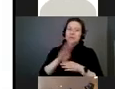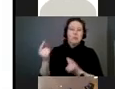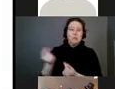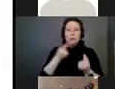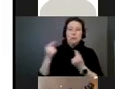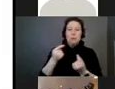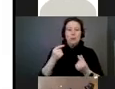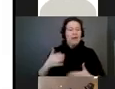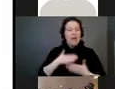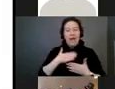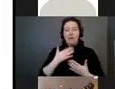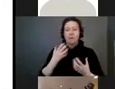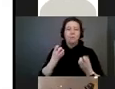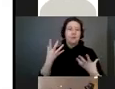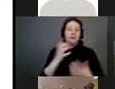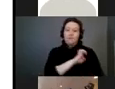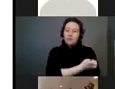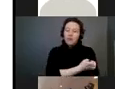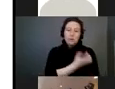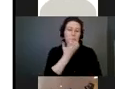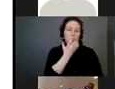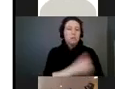and energetic little girl.